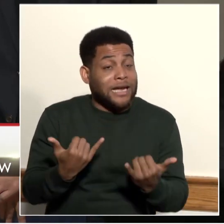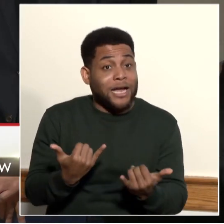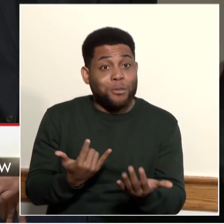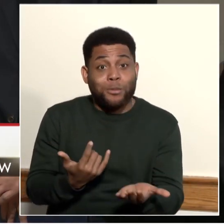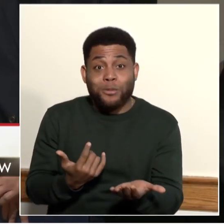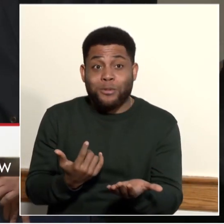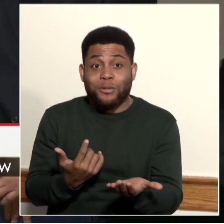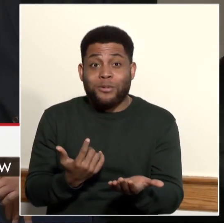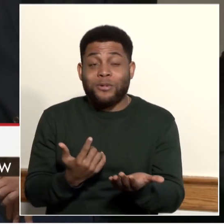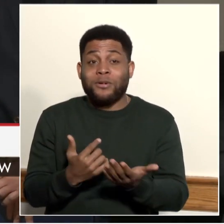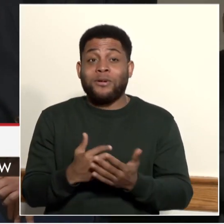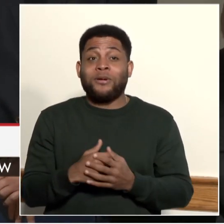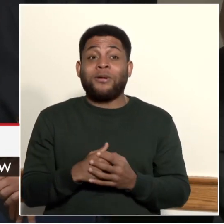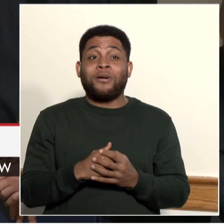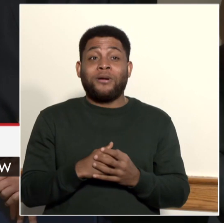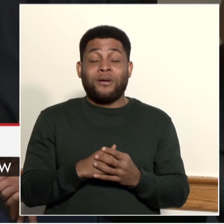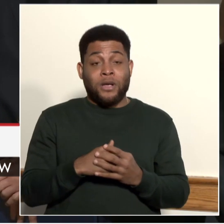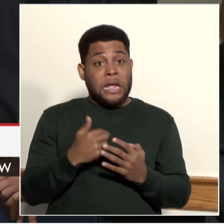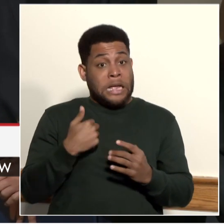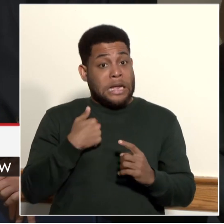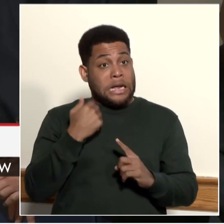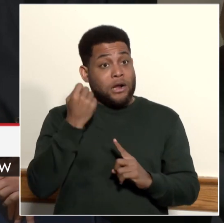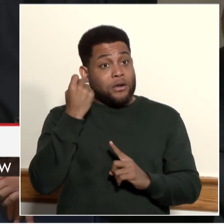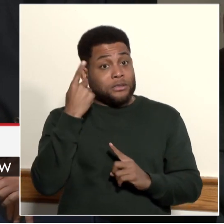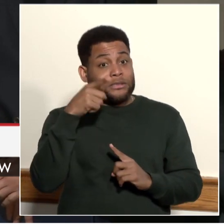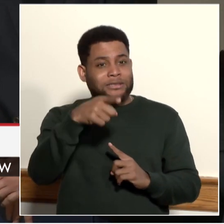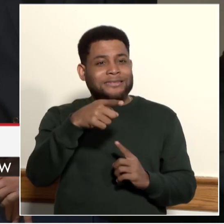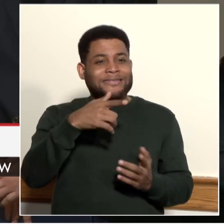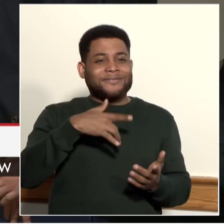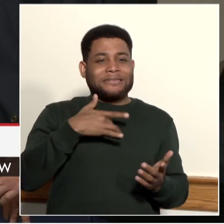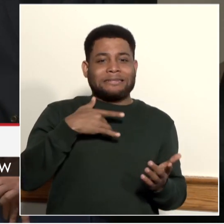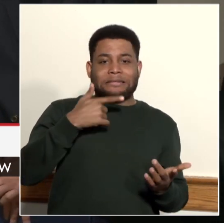You're a little bit kids. You're a little bit grownups, right?